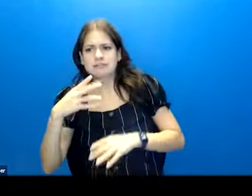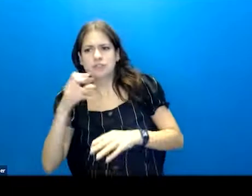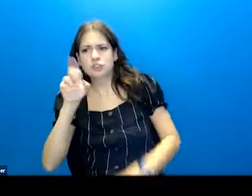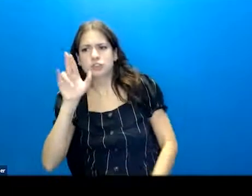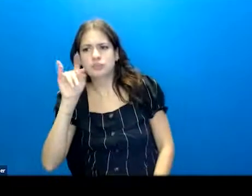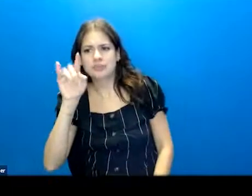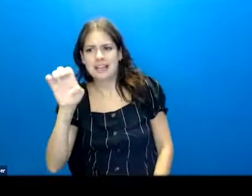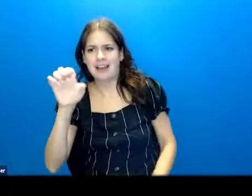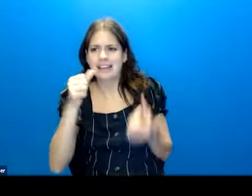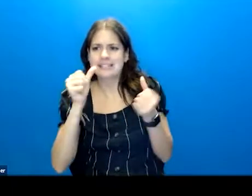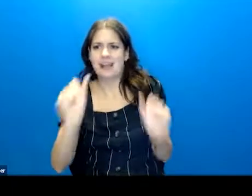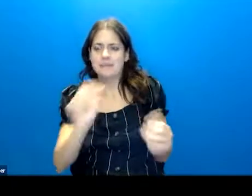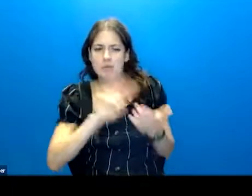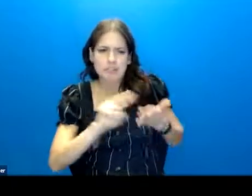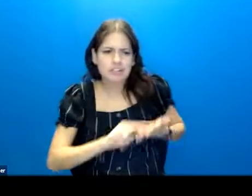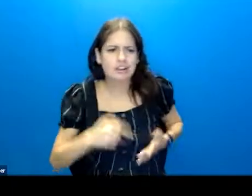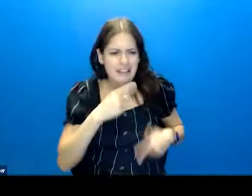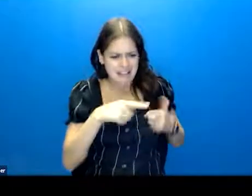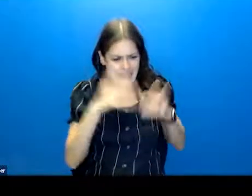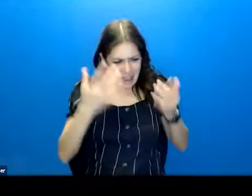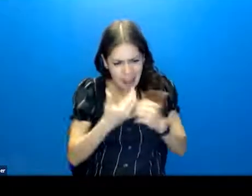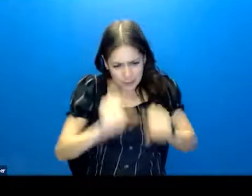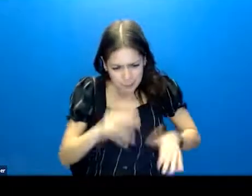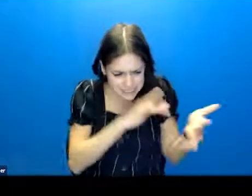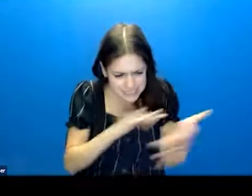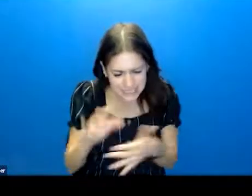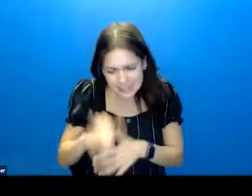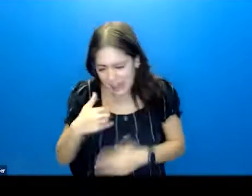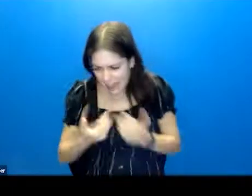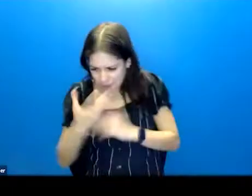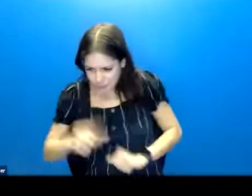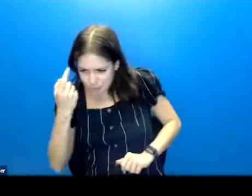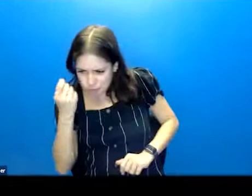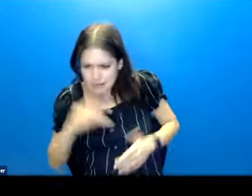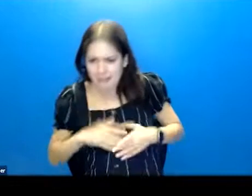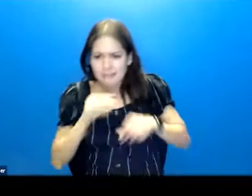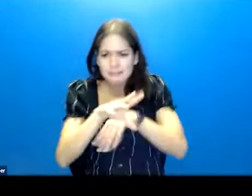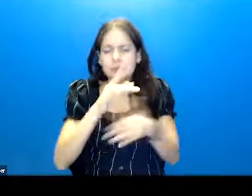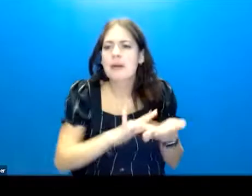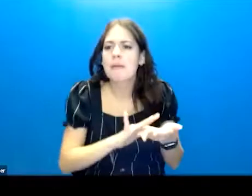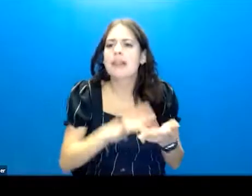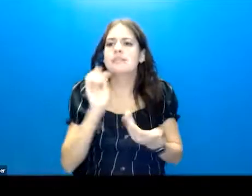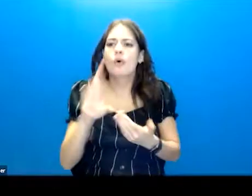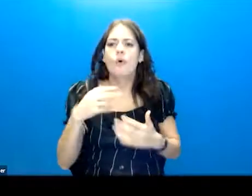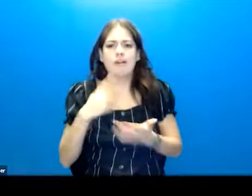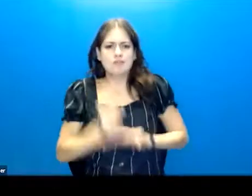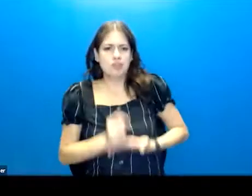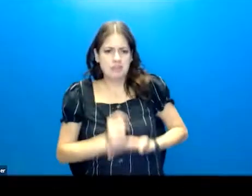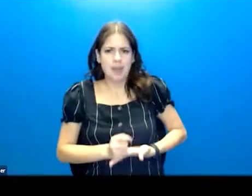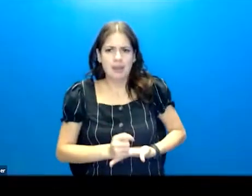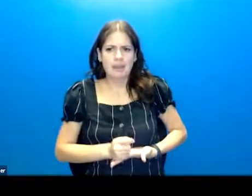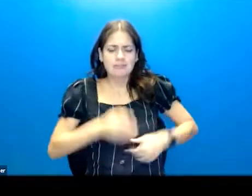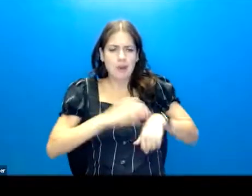in research. And then how do we study it? How do we understand the impact of medication or of a treatment on